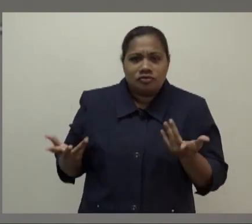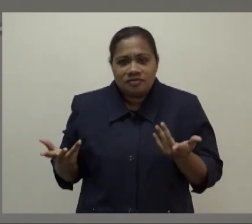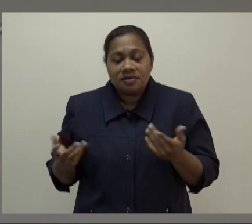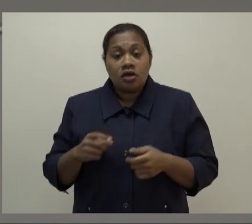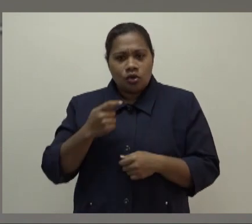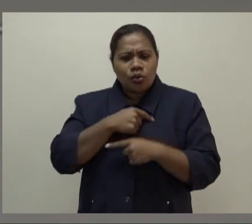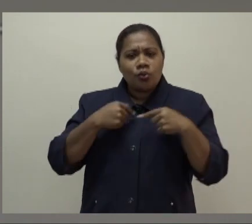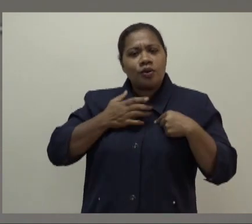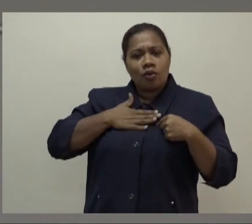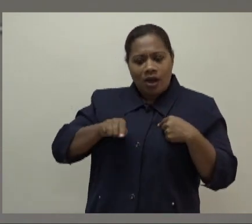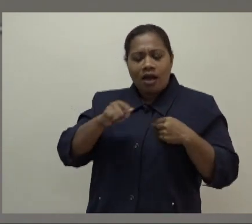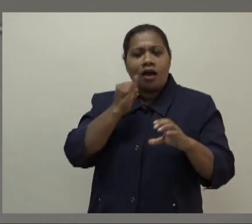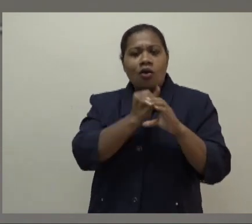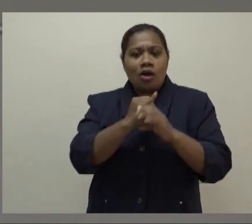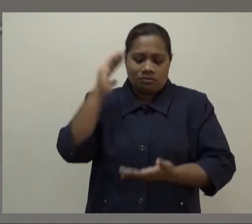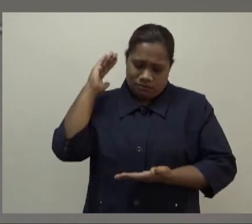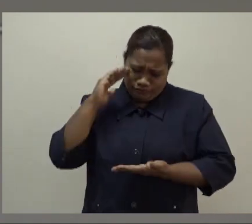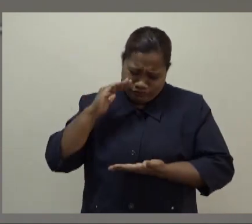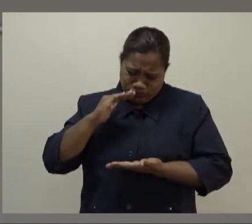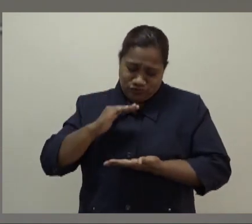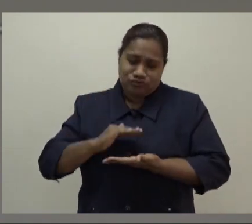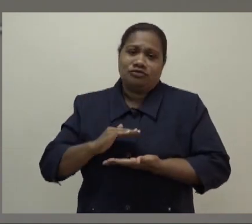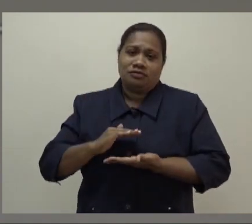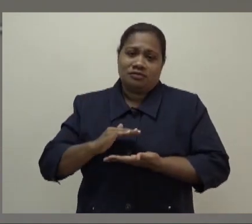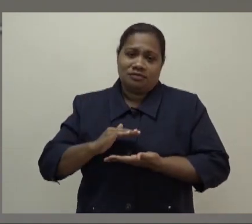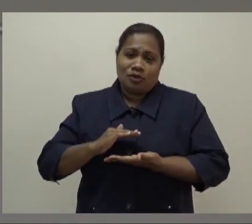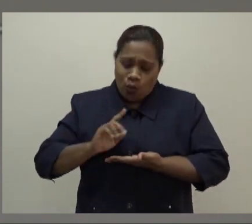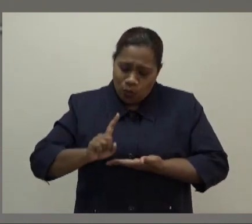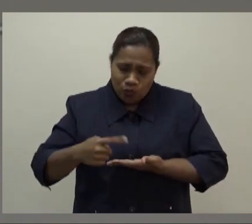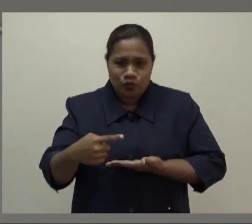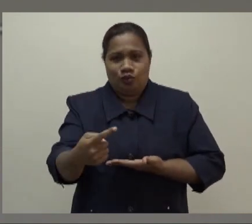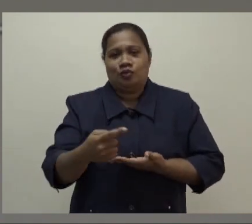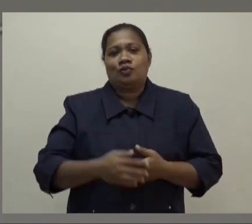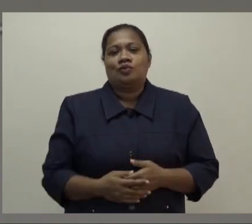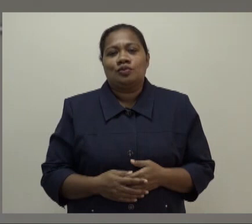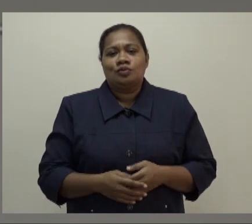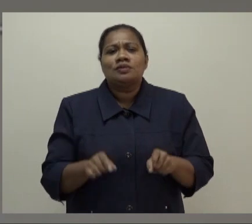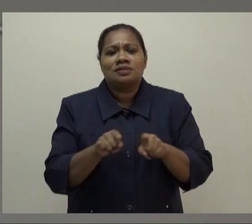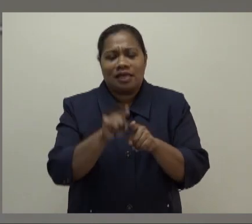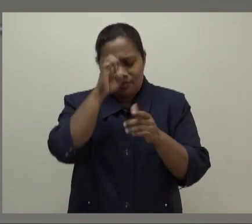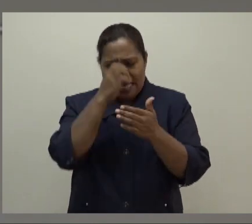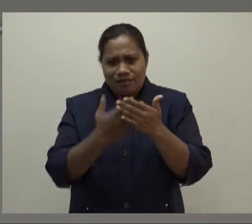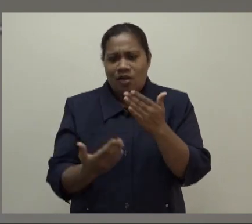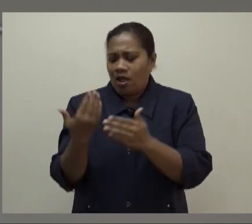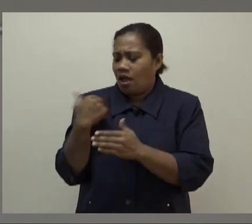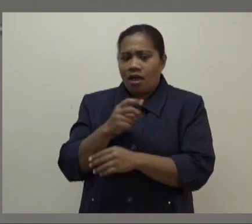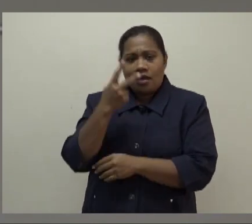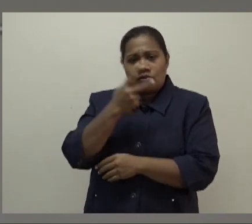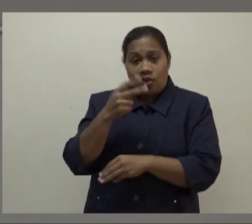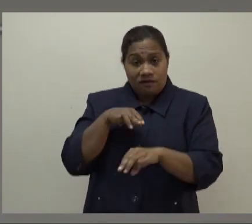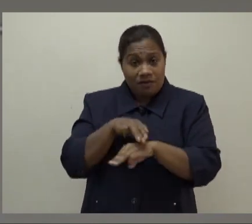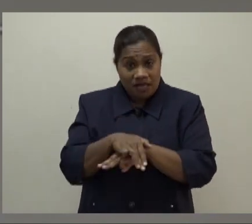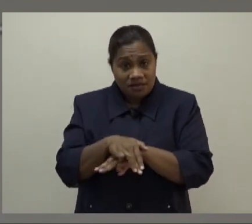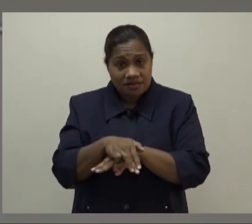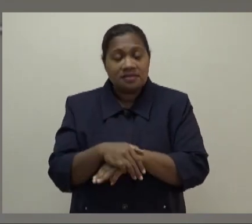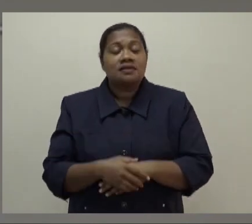crime rate as low as what we've experienced in the last 12 months. Despite what